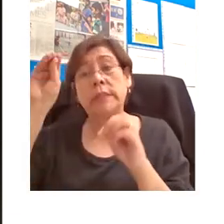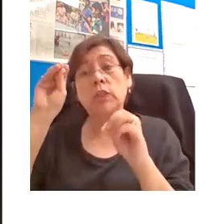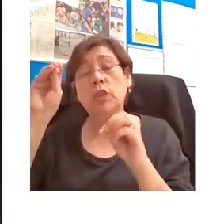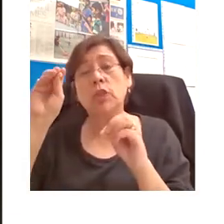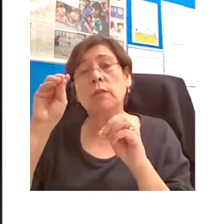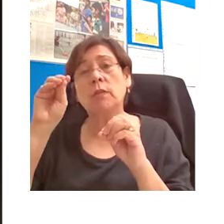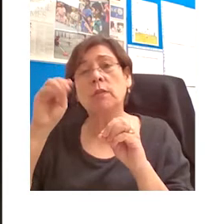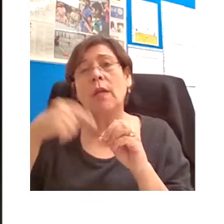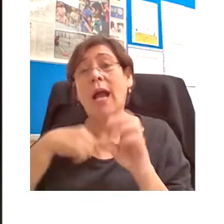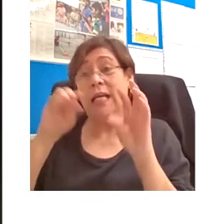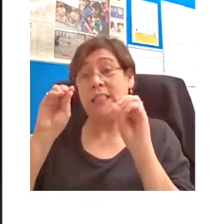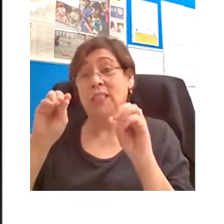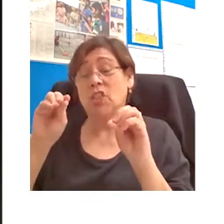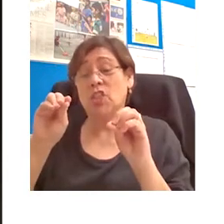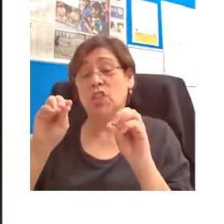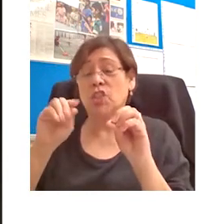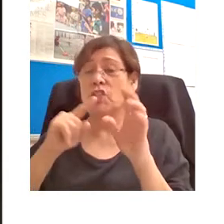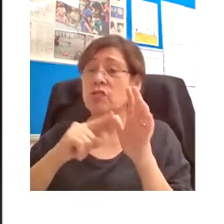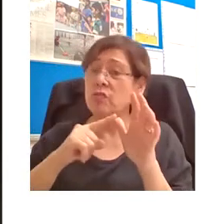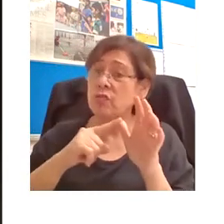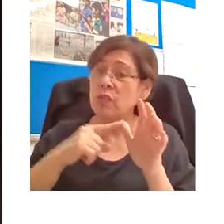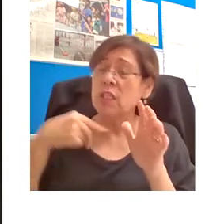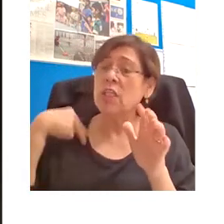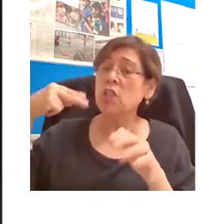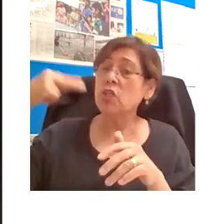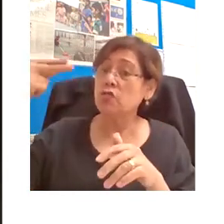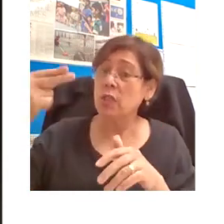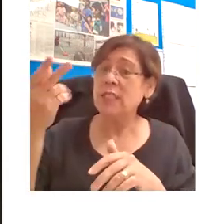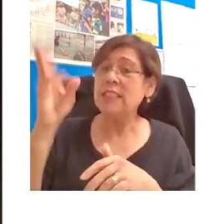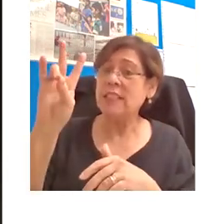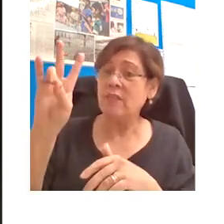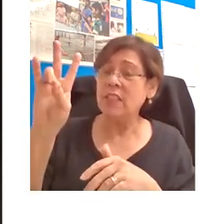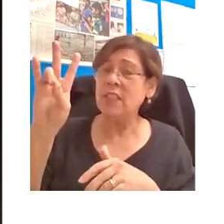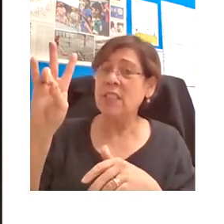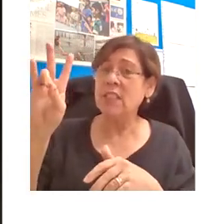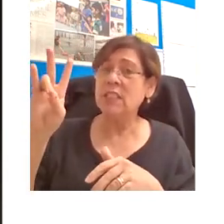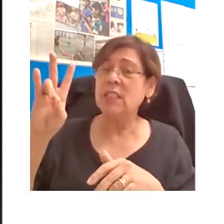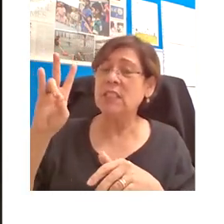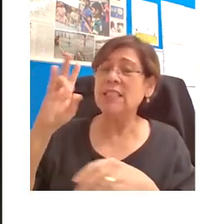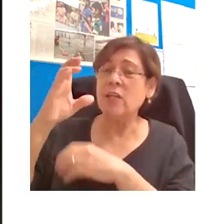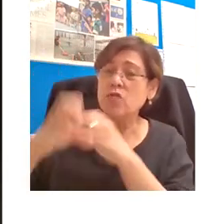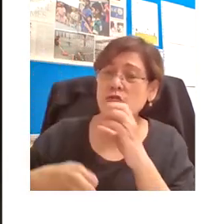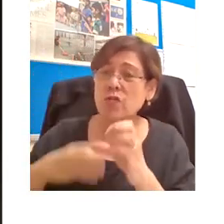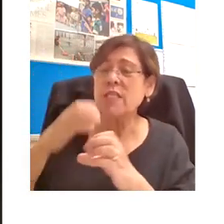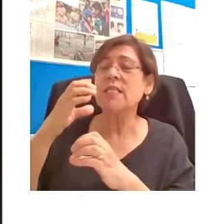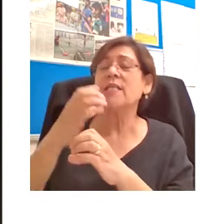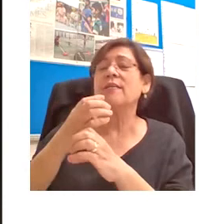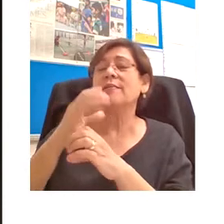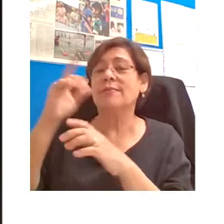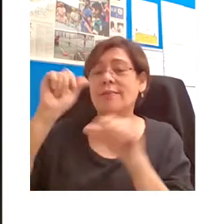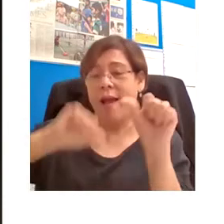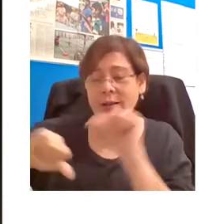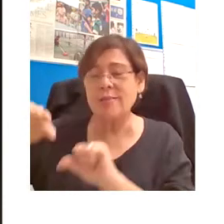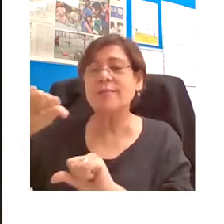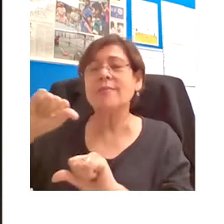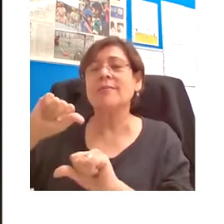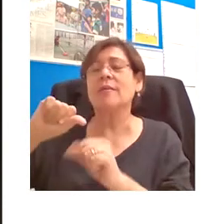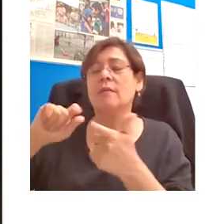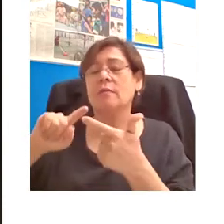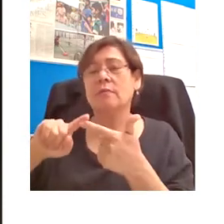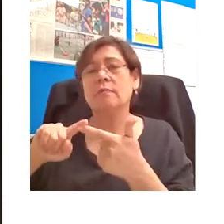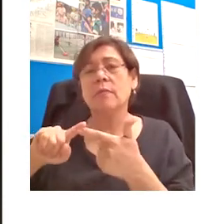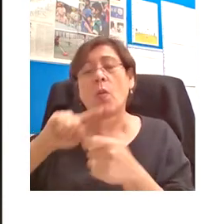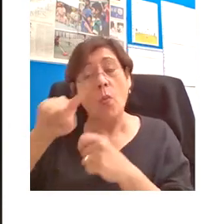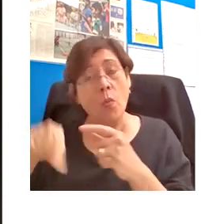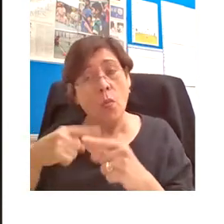I teach, amongst other things, the history of 17th century science, the period of the scientific revolution. And when